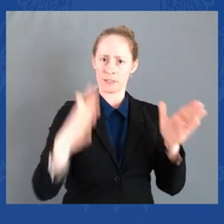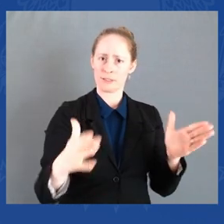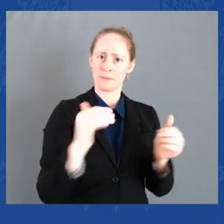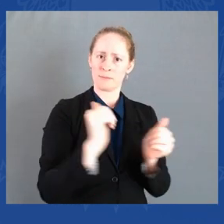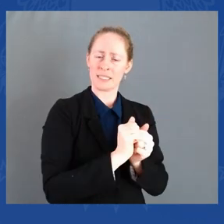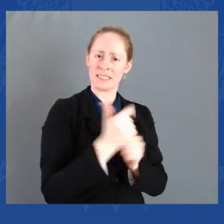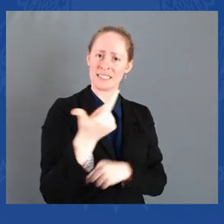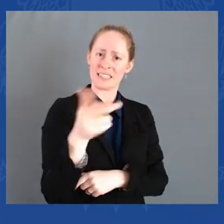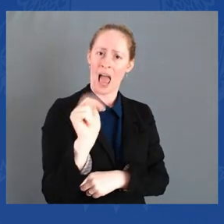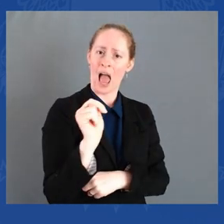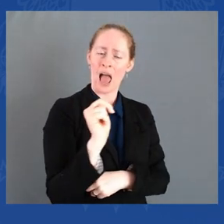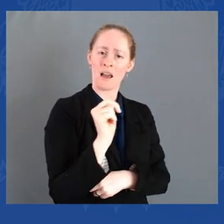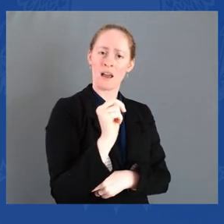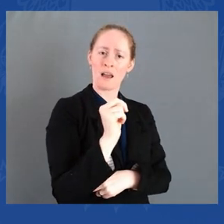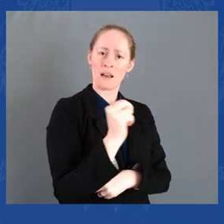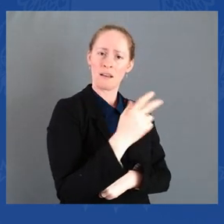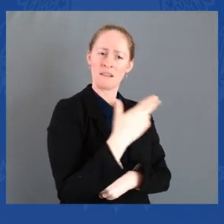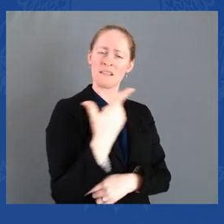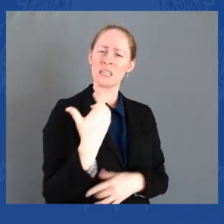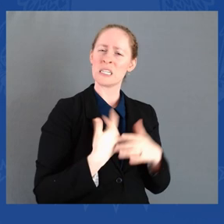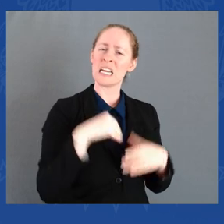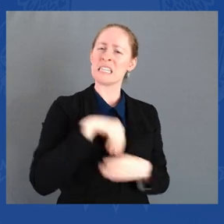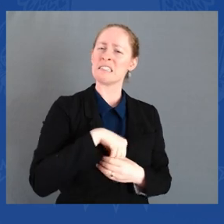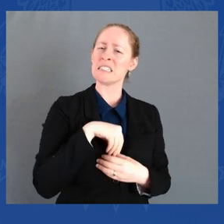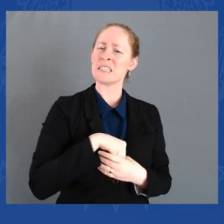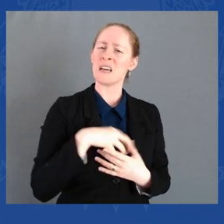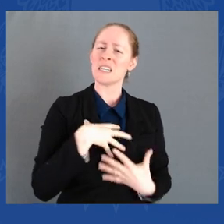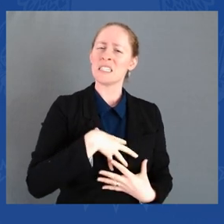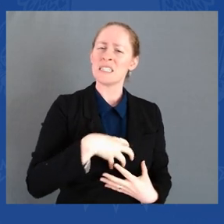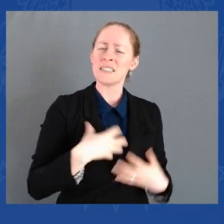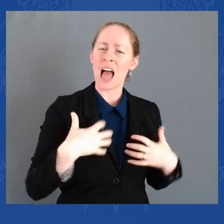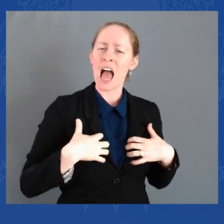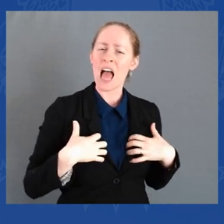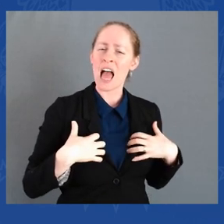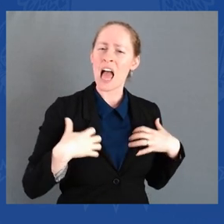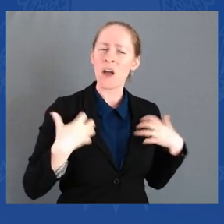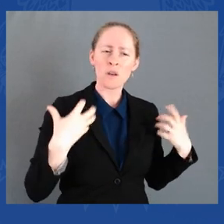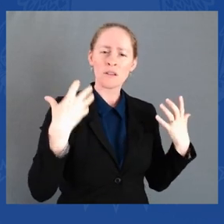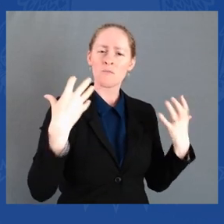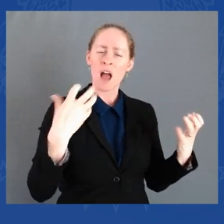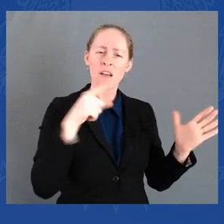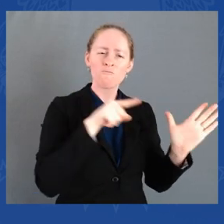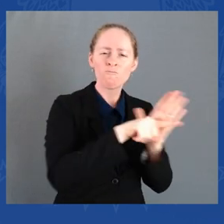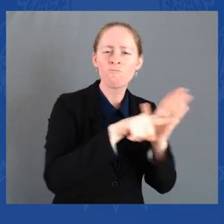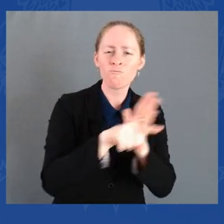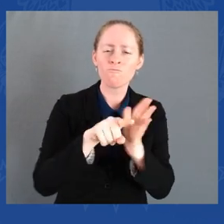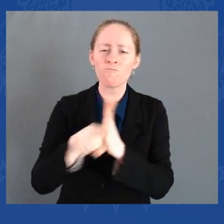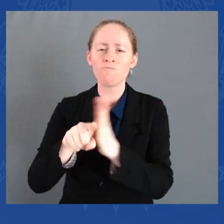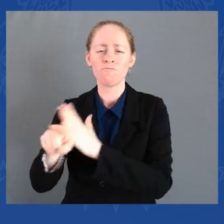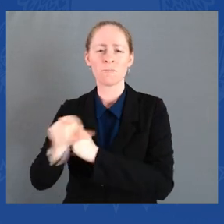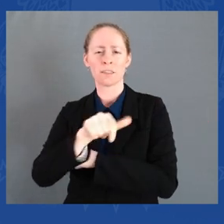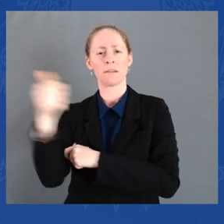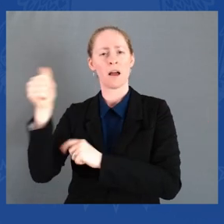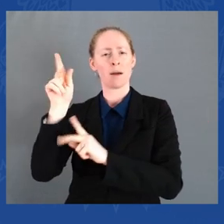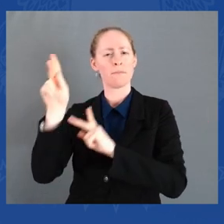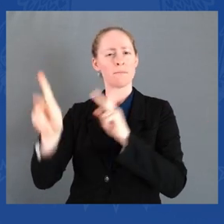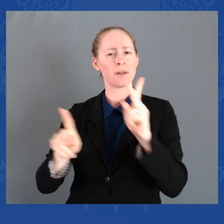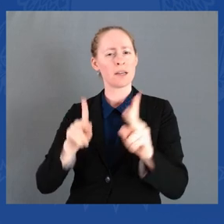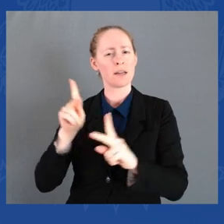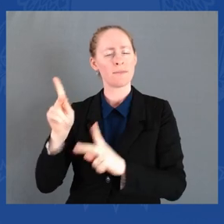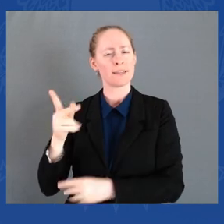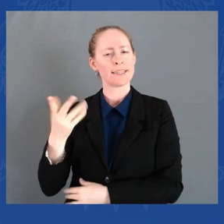on a Saturday afternoon. You know, I probably shouldn't be saying this now, but I'm going to say it anyway.